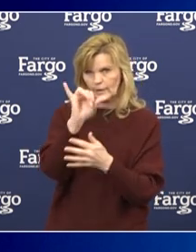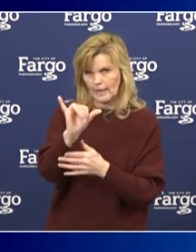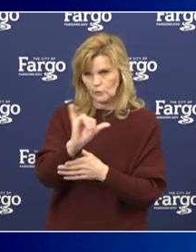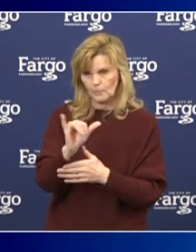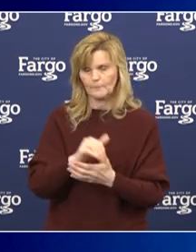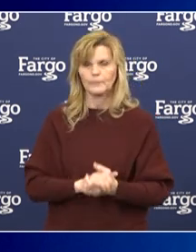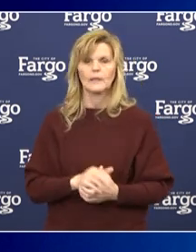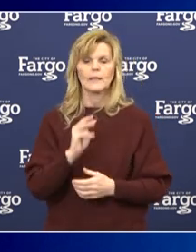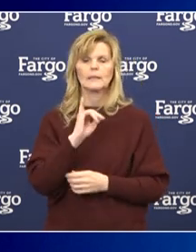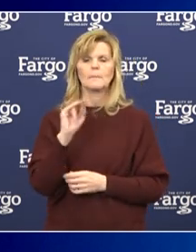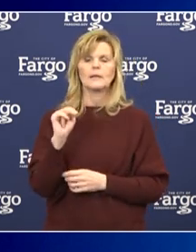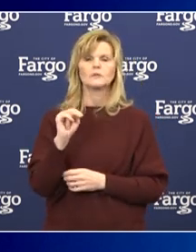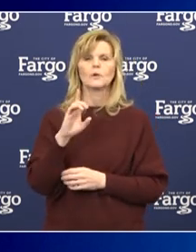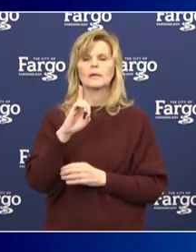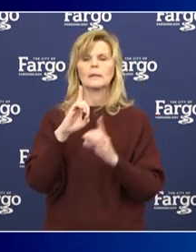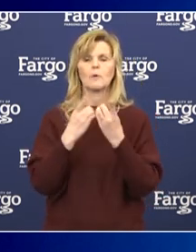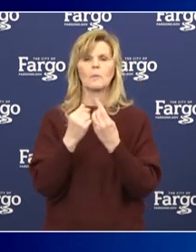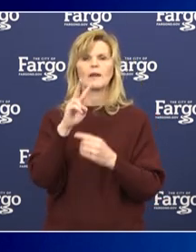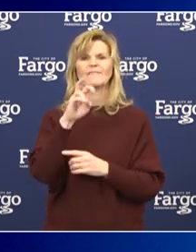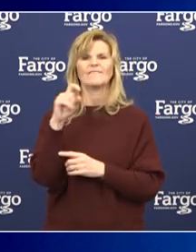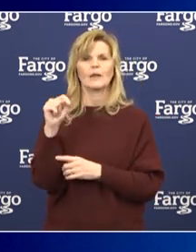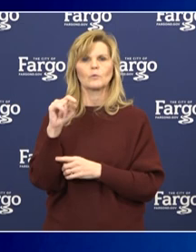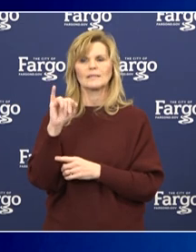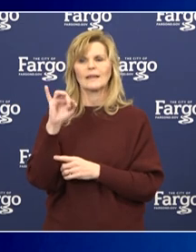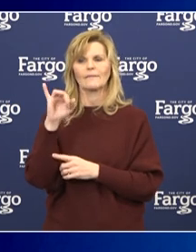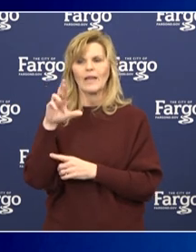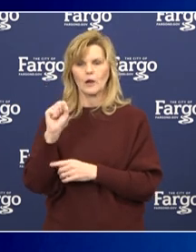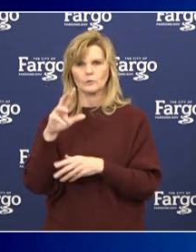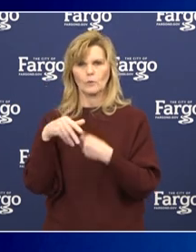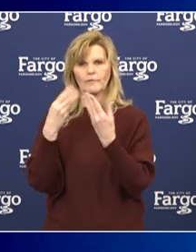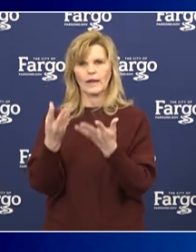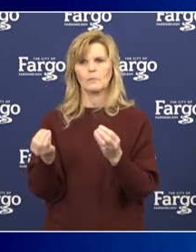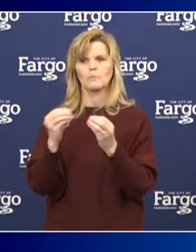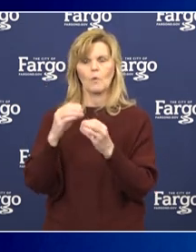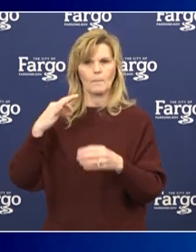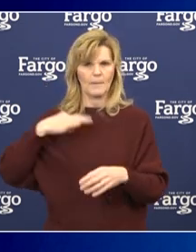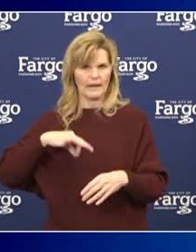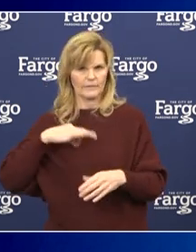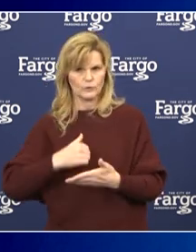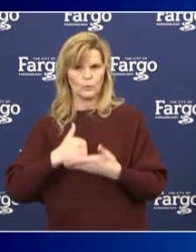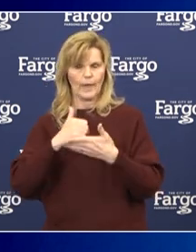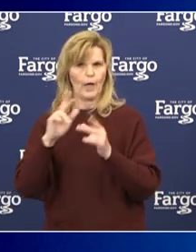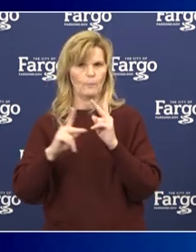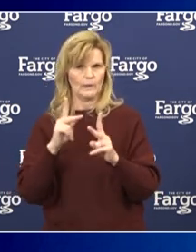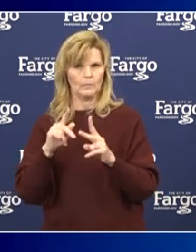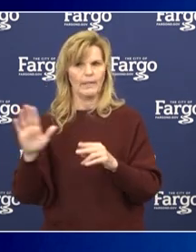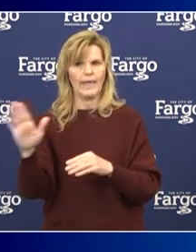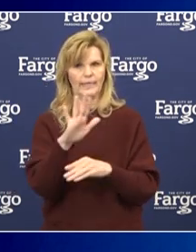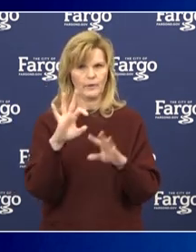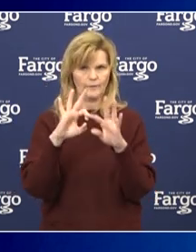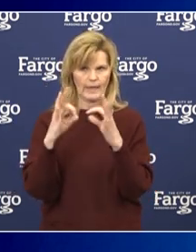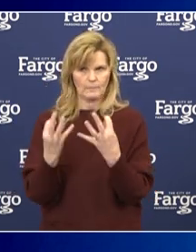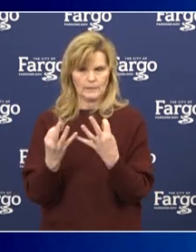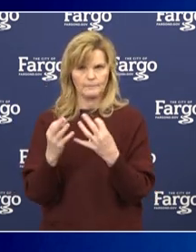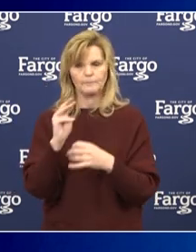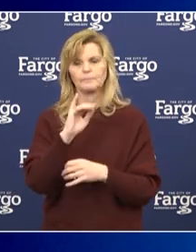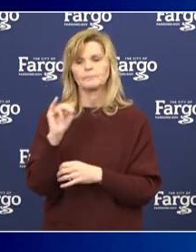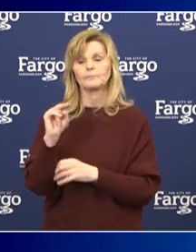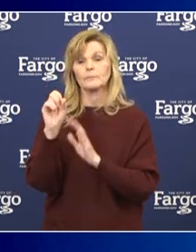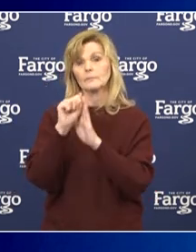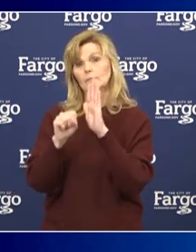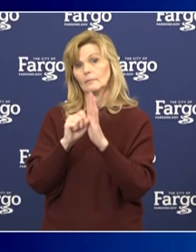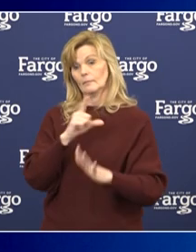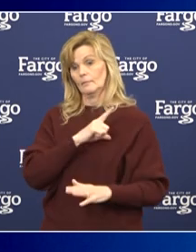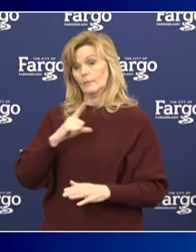The Minnesota Department of Veterans Affairs have created additional benefits and procedures to help individuals and families. The Minnesota State